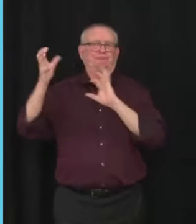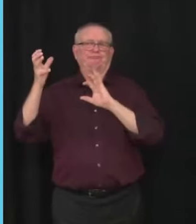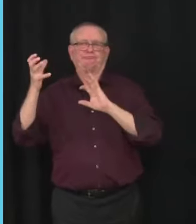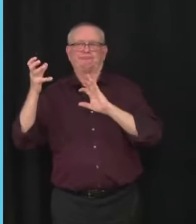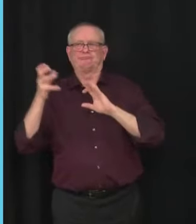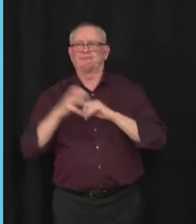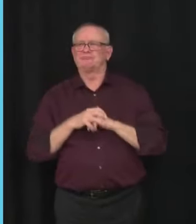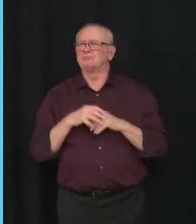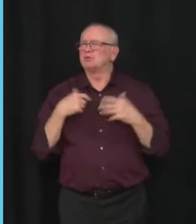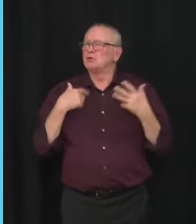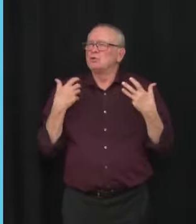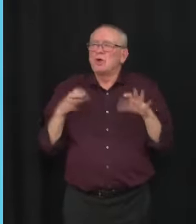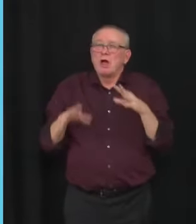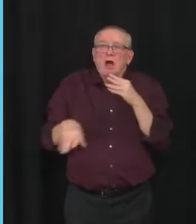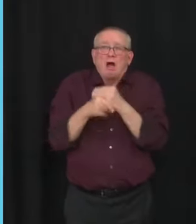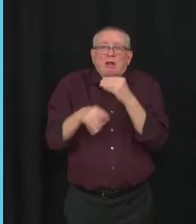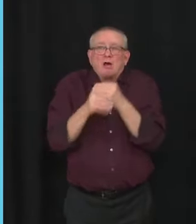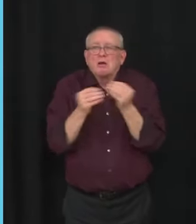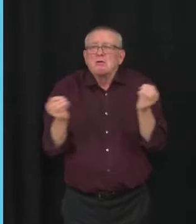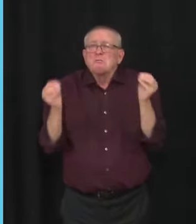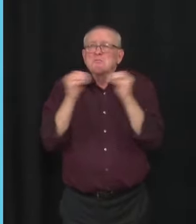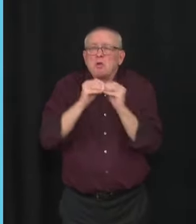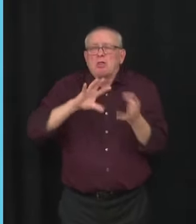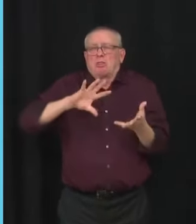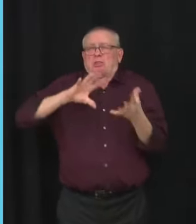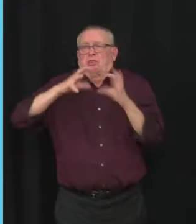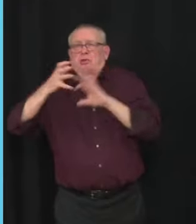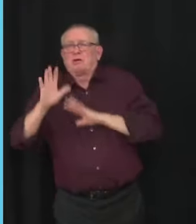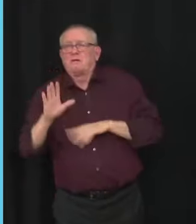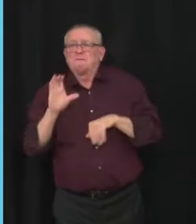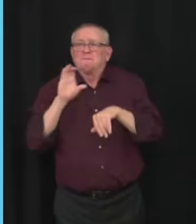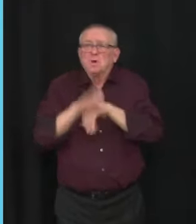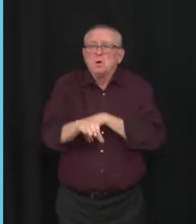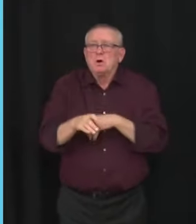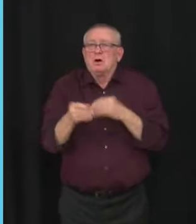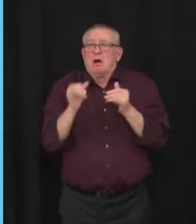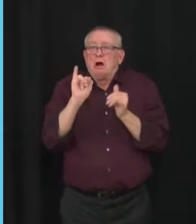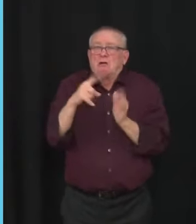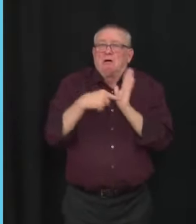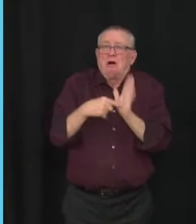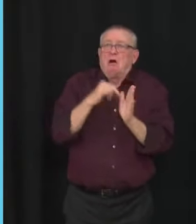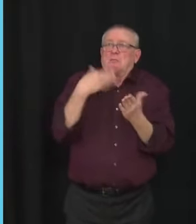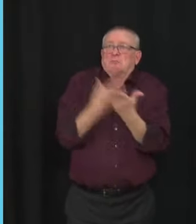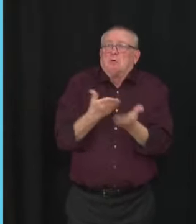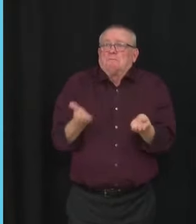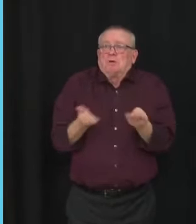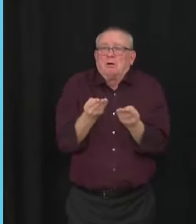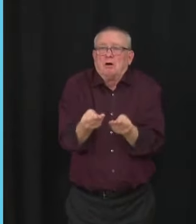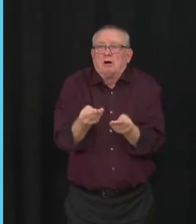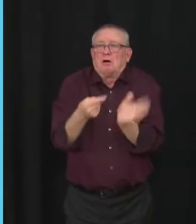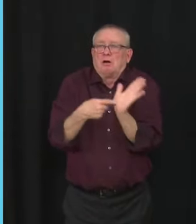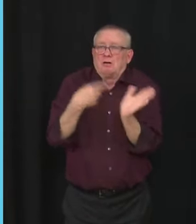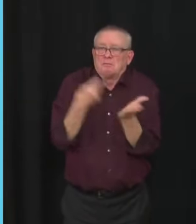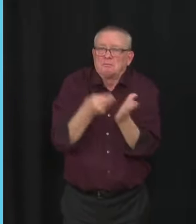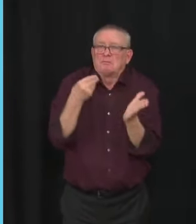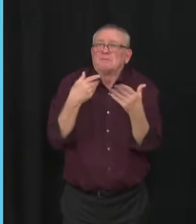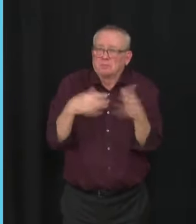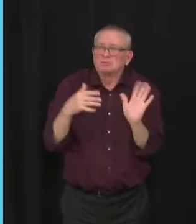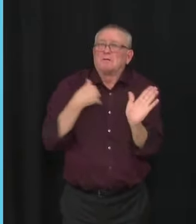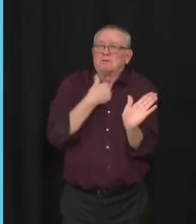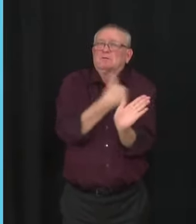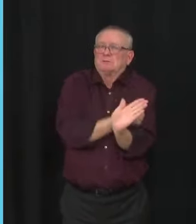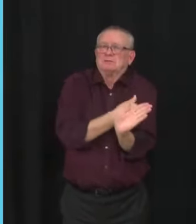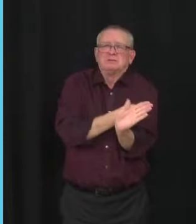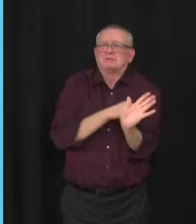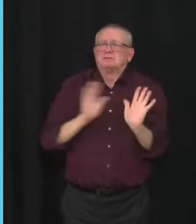by enrolling them and forcing them into a program when in fact they don't constitute a threat to the healthcare system should they become infected at any